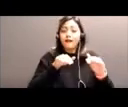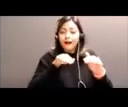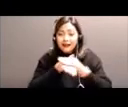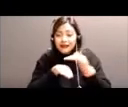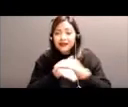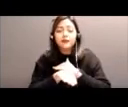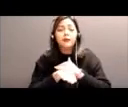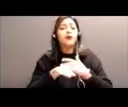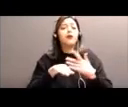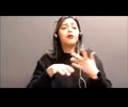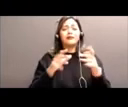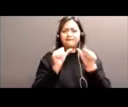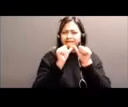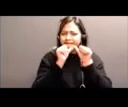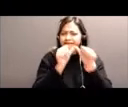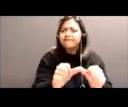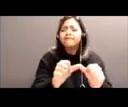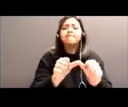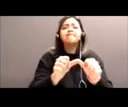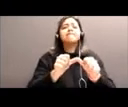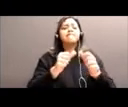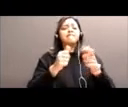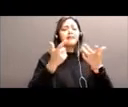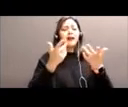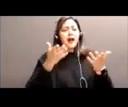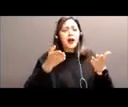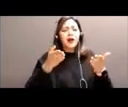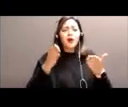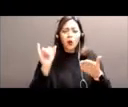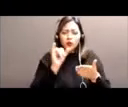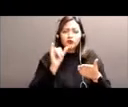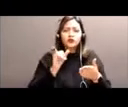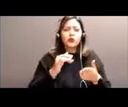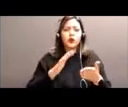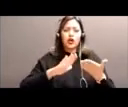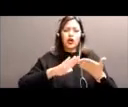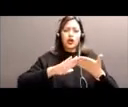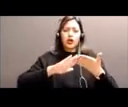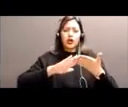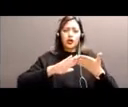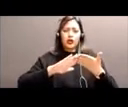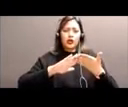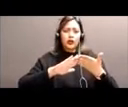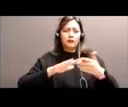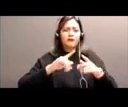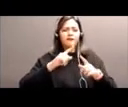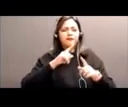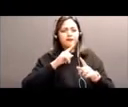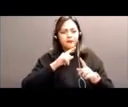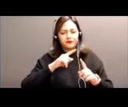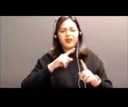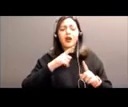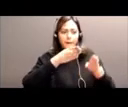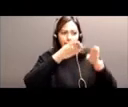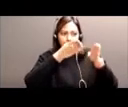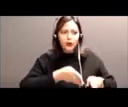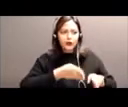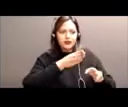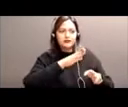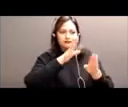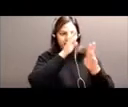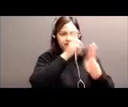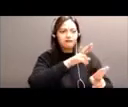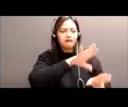person and community centered, but multidisciplinary in what we provide. The tree of life.